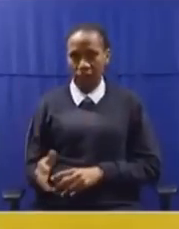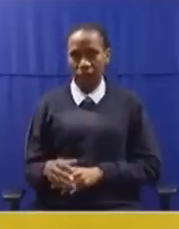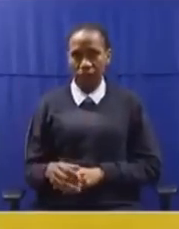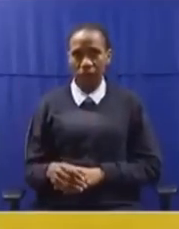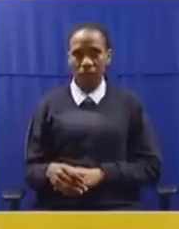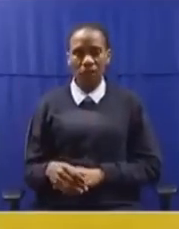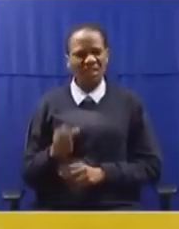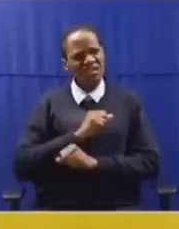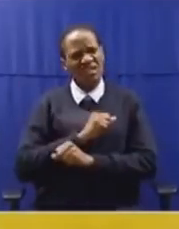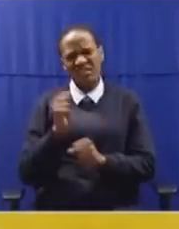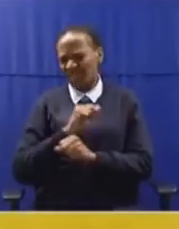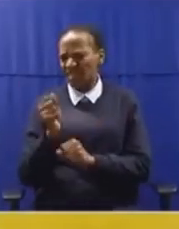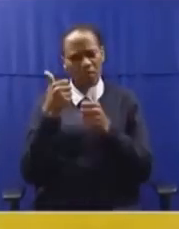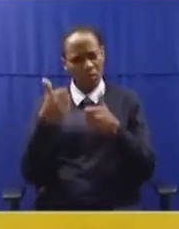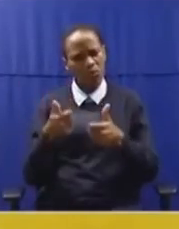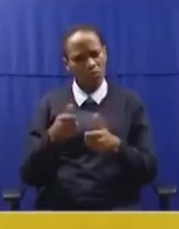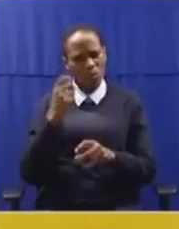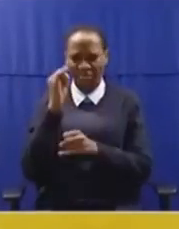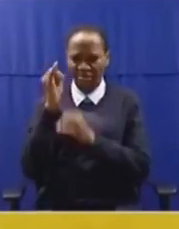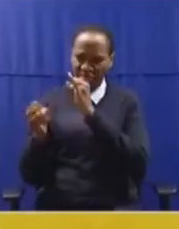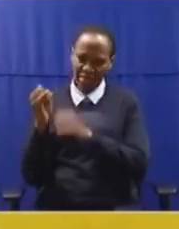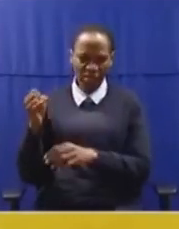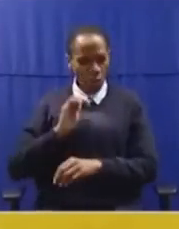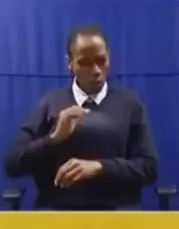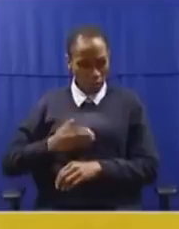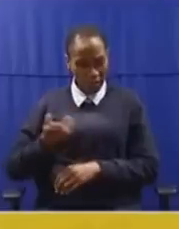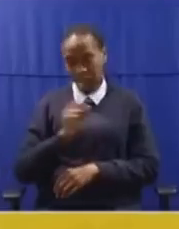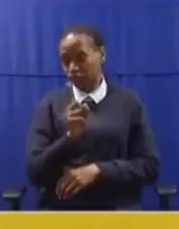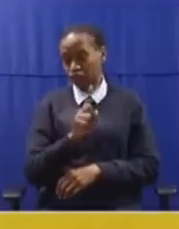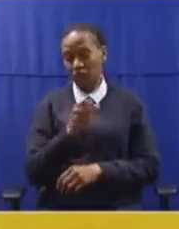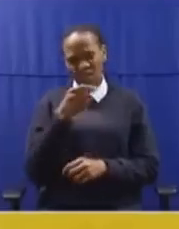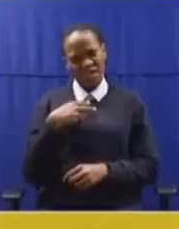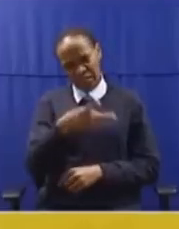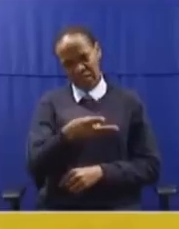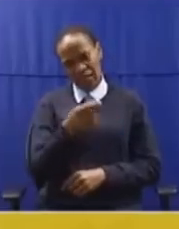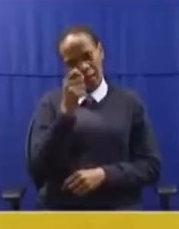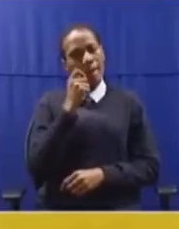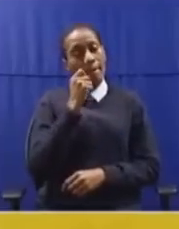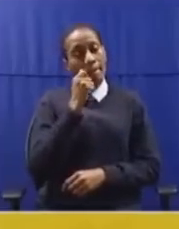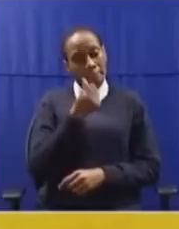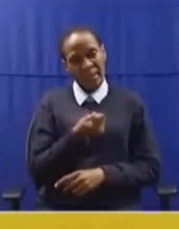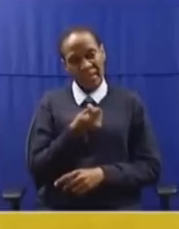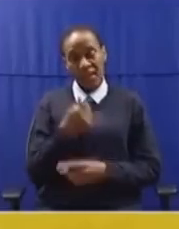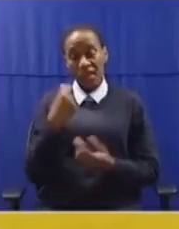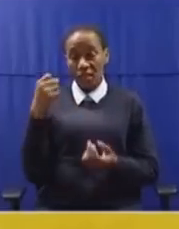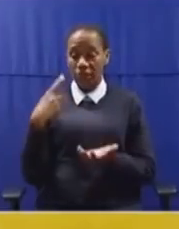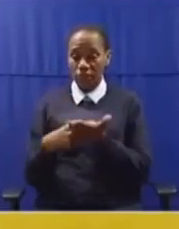is more demeaning, insulting and misorganistic than a man who, because they can't win an argument